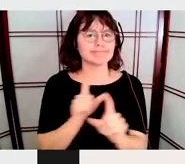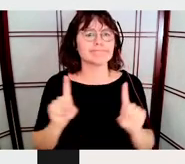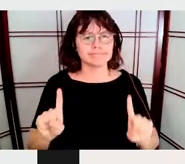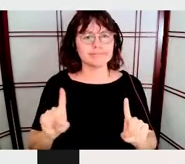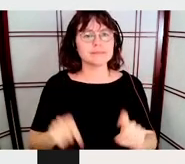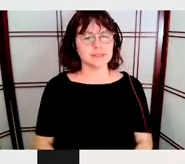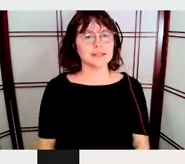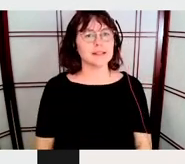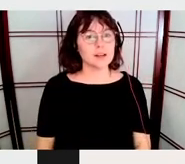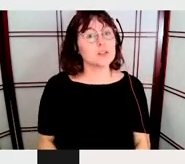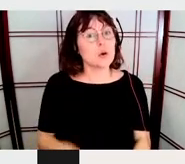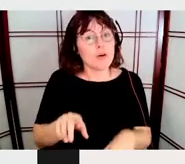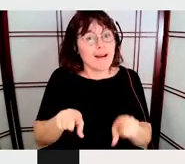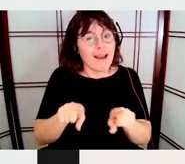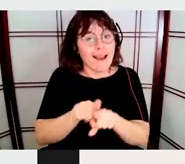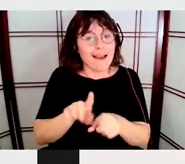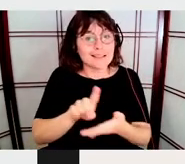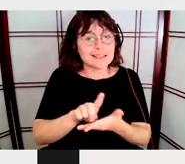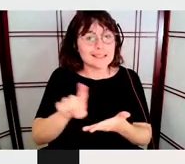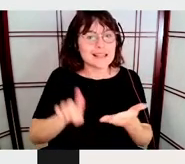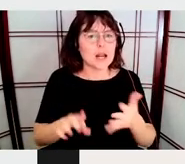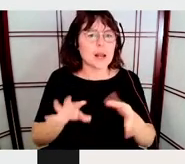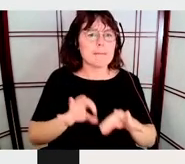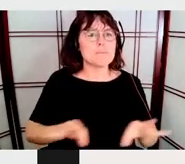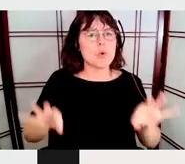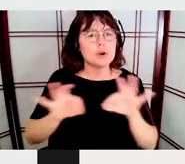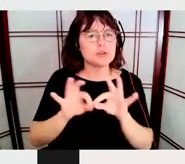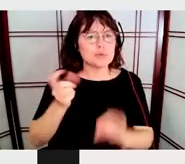environment in order to design for your environment.